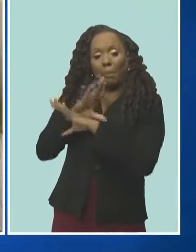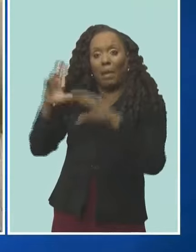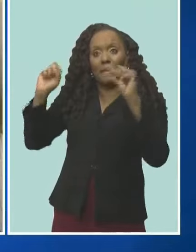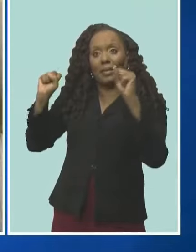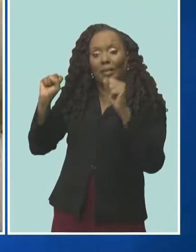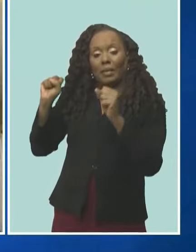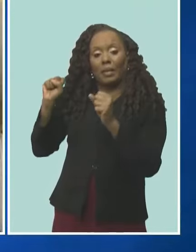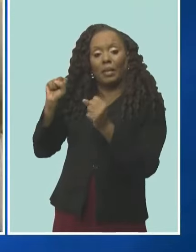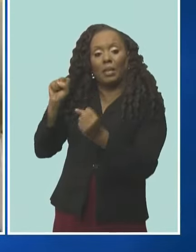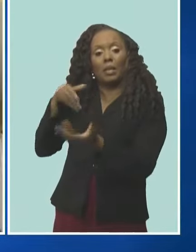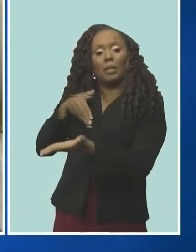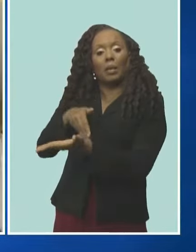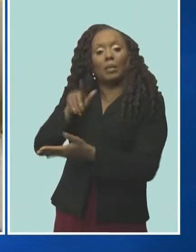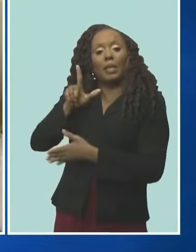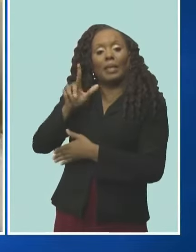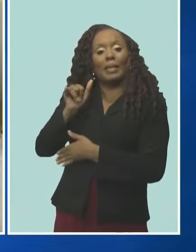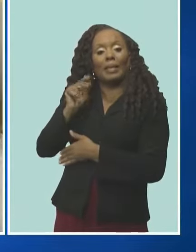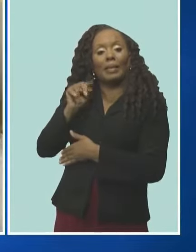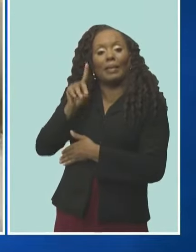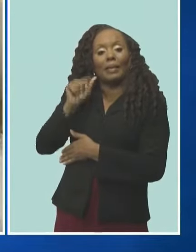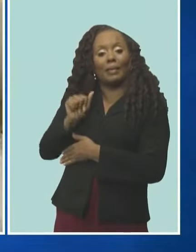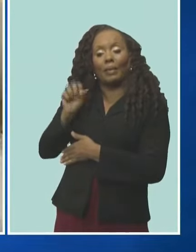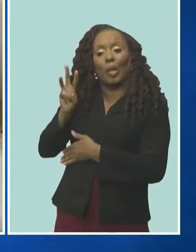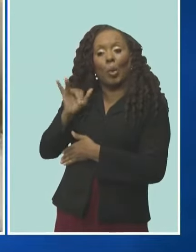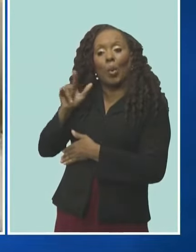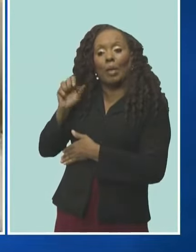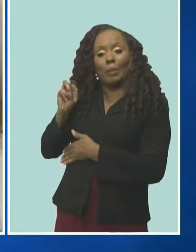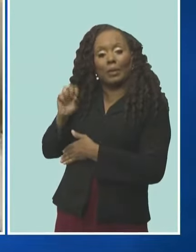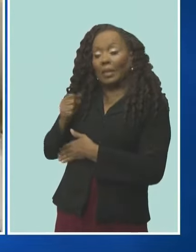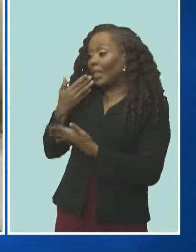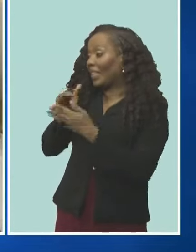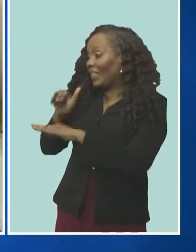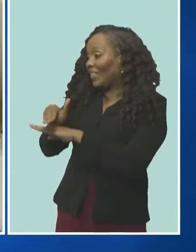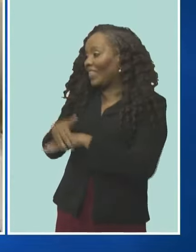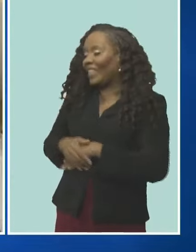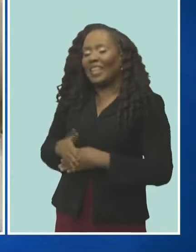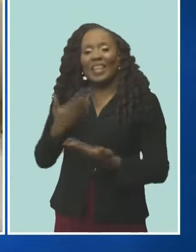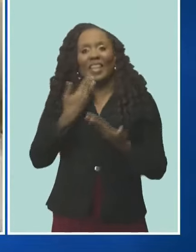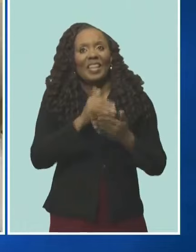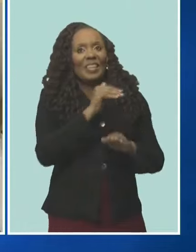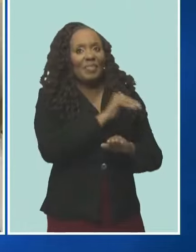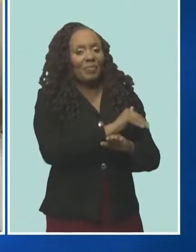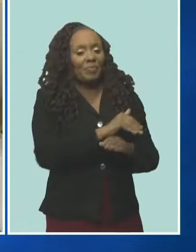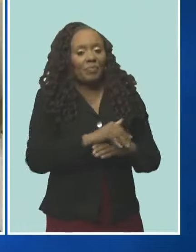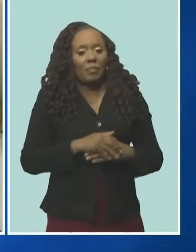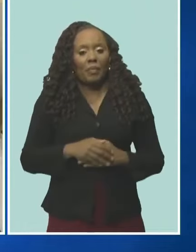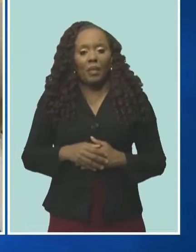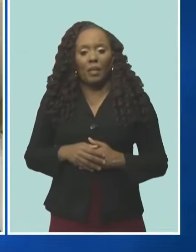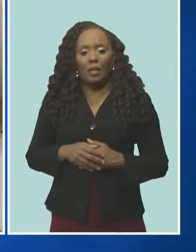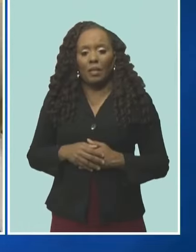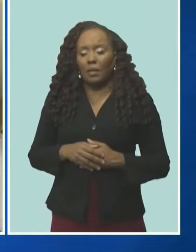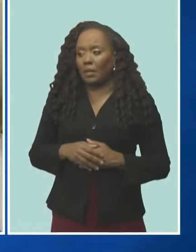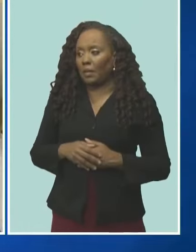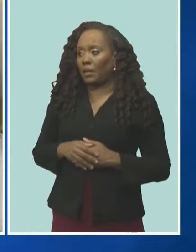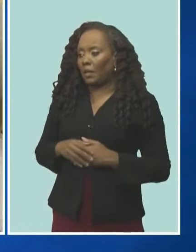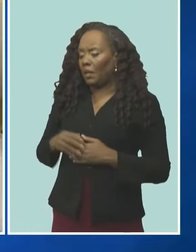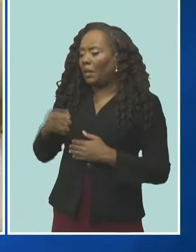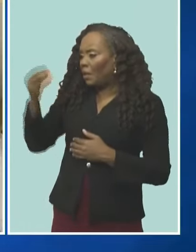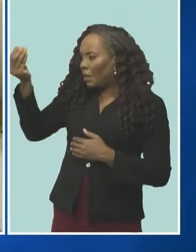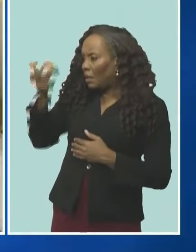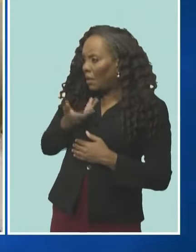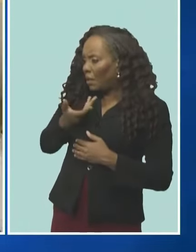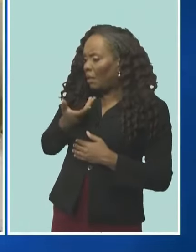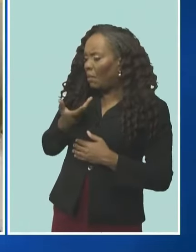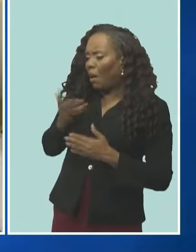Dr. Linda Williams. Dr. good evening to you. Good evening, sir. Are you in a position to update us on the outcome